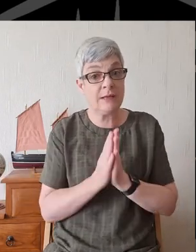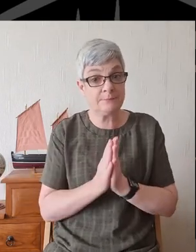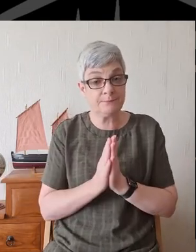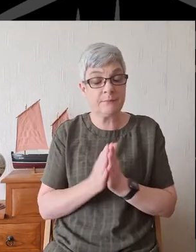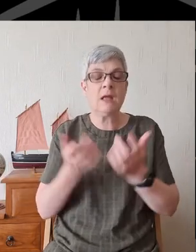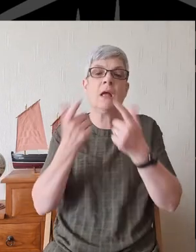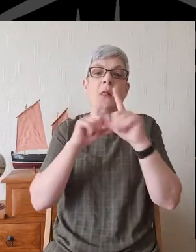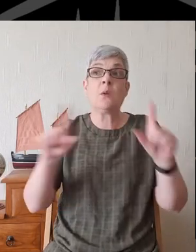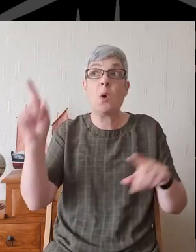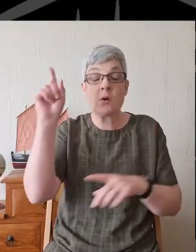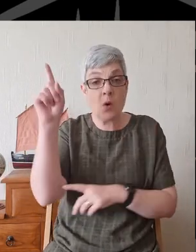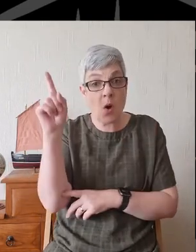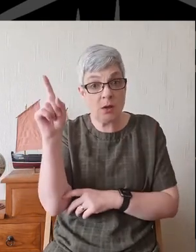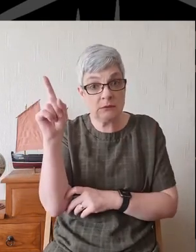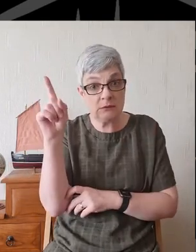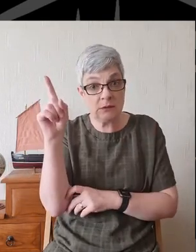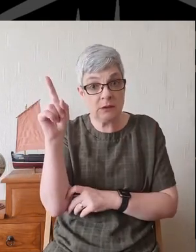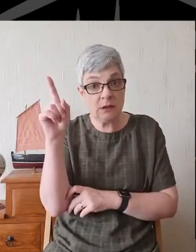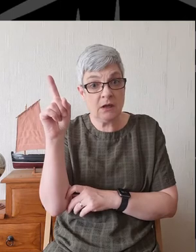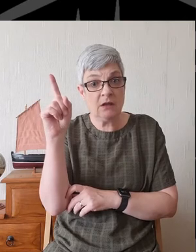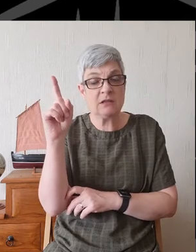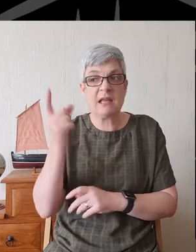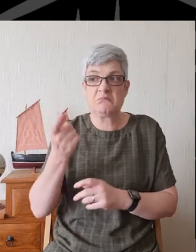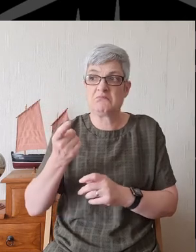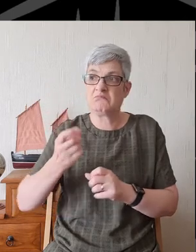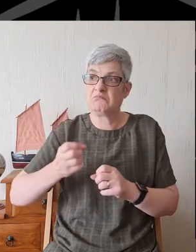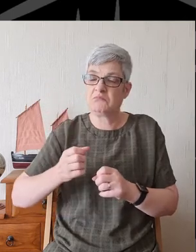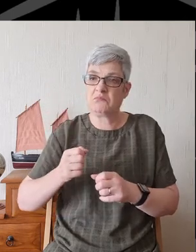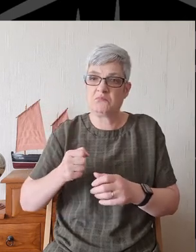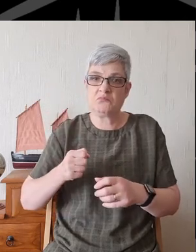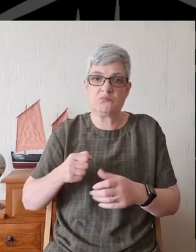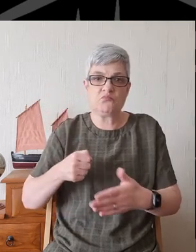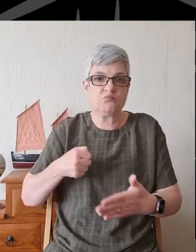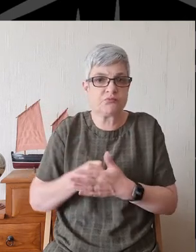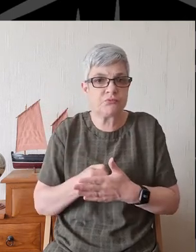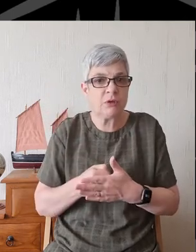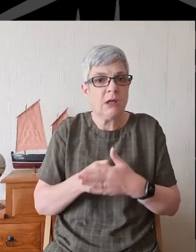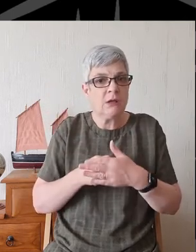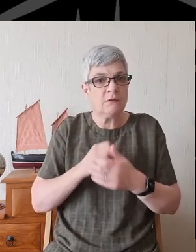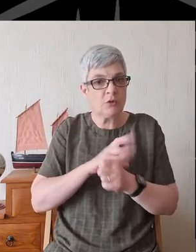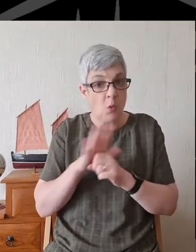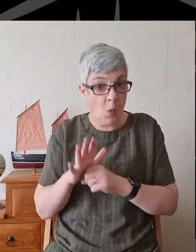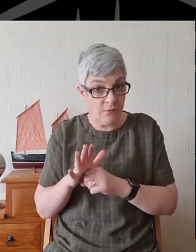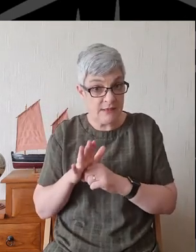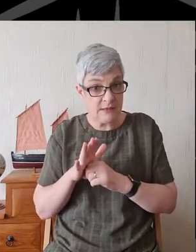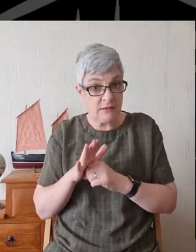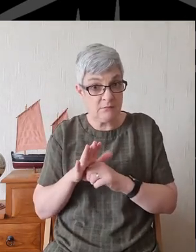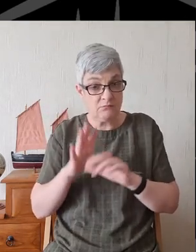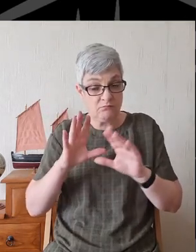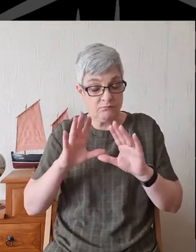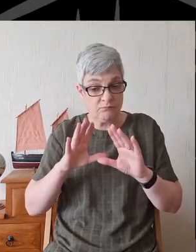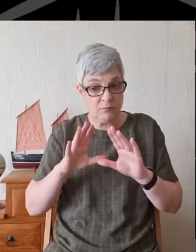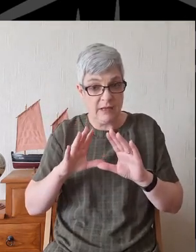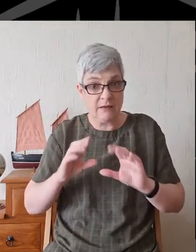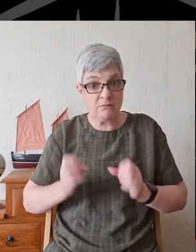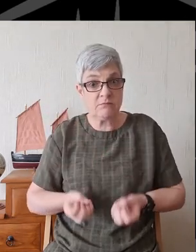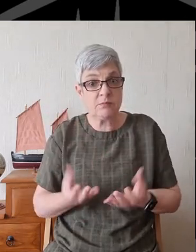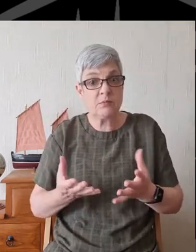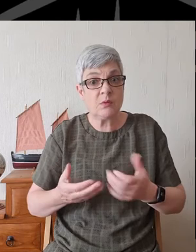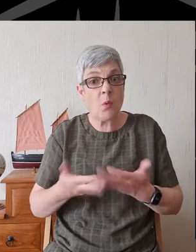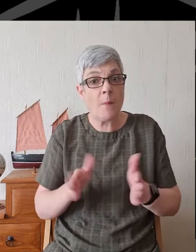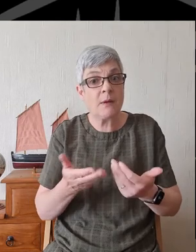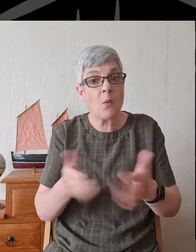God As the unlocking From COVID restrictions Continues We pray for